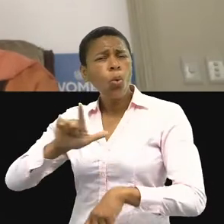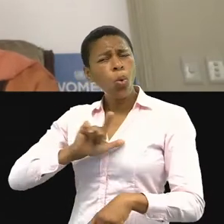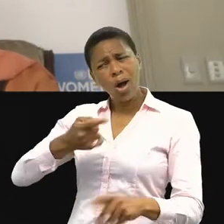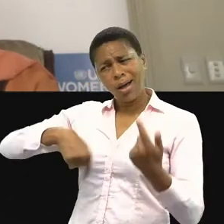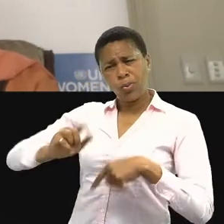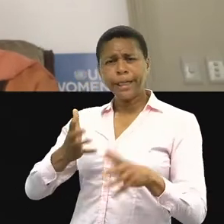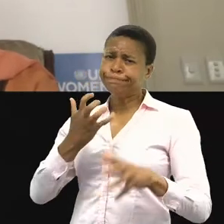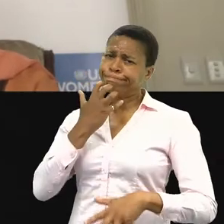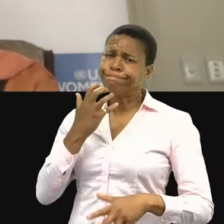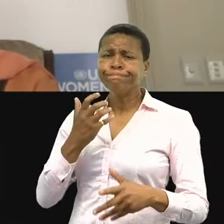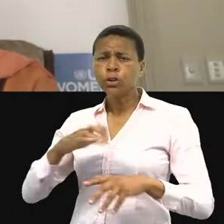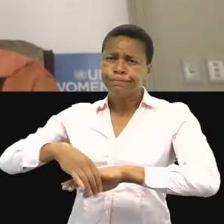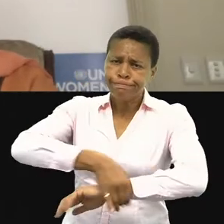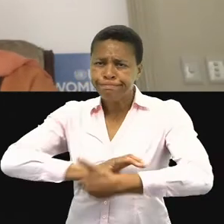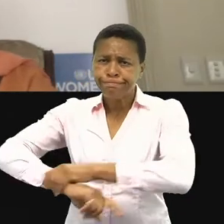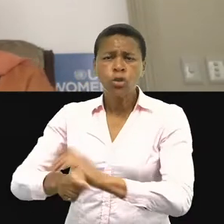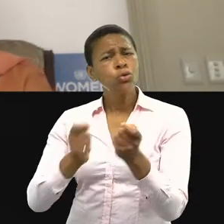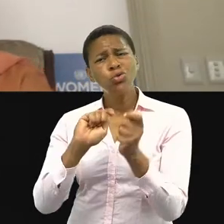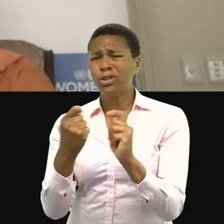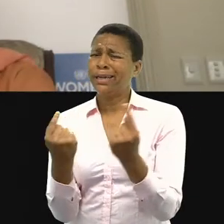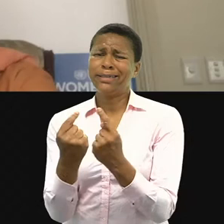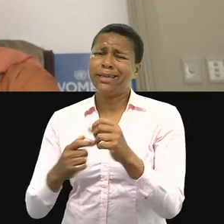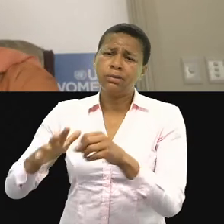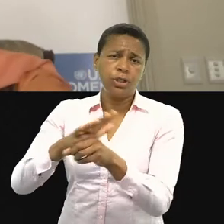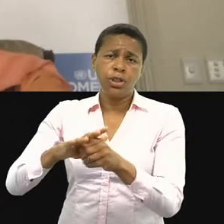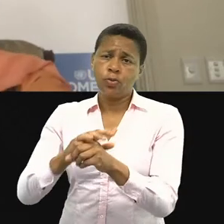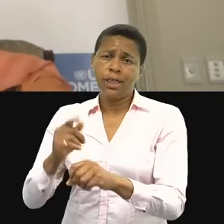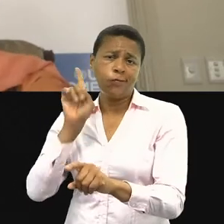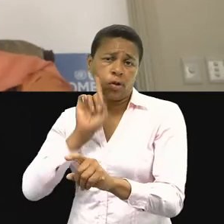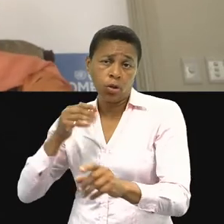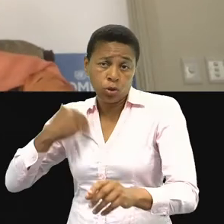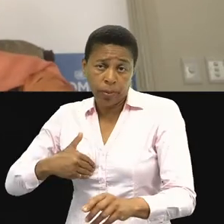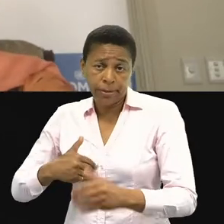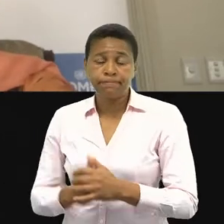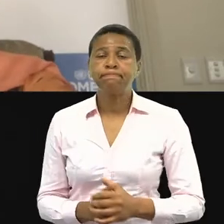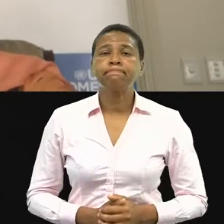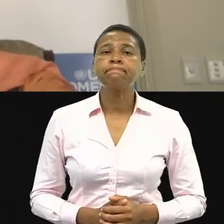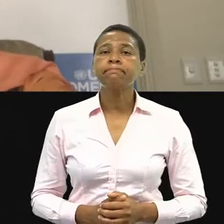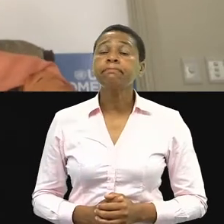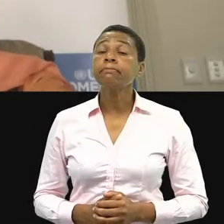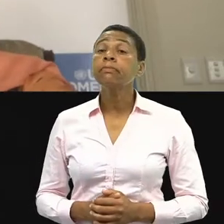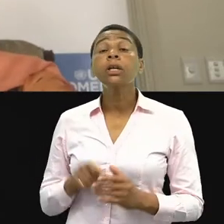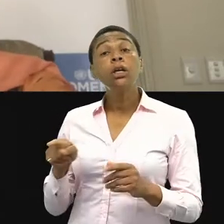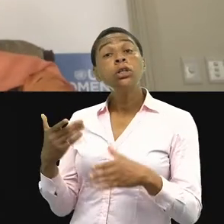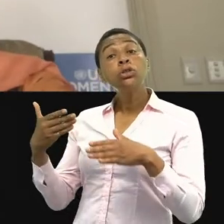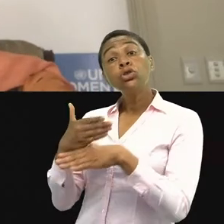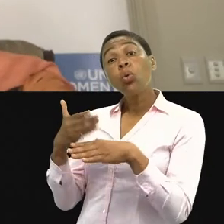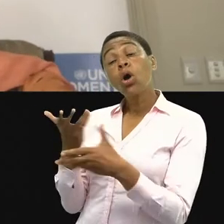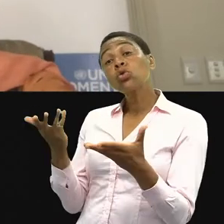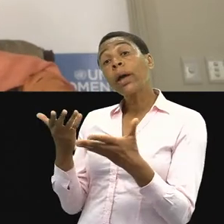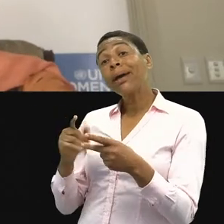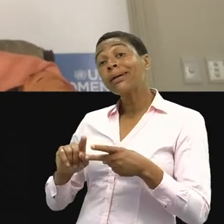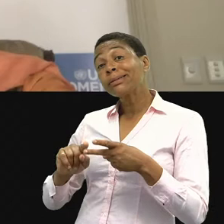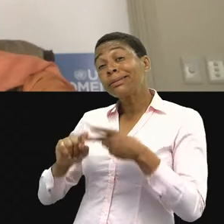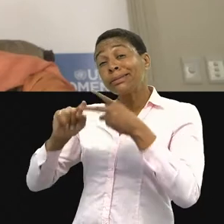change the levels of equity that they experience in all kinds of ways. She served as Deputy President of South Africa